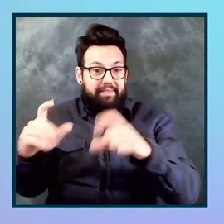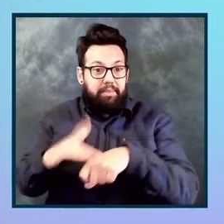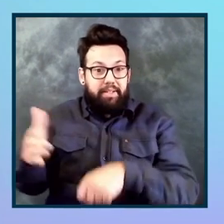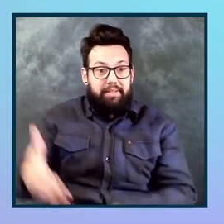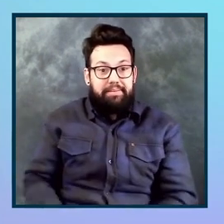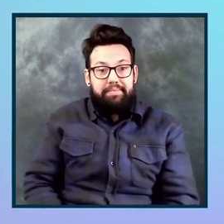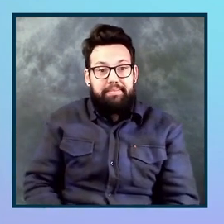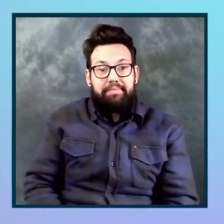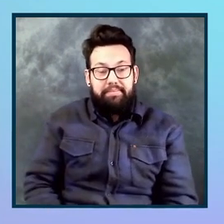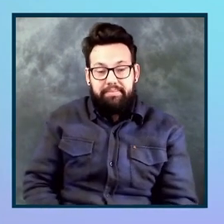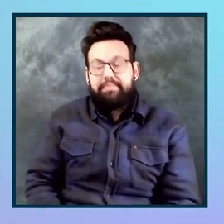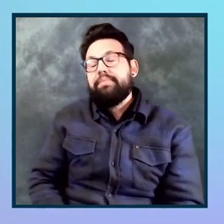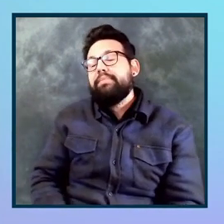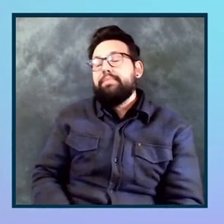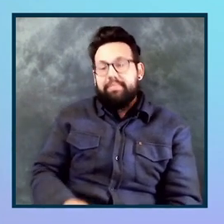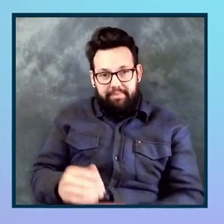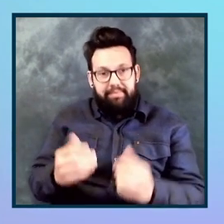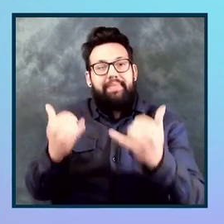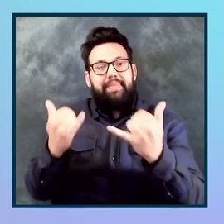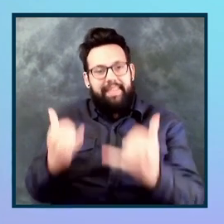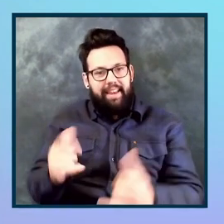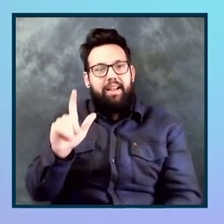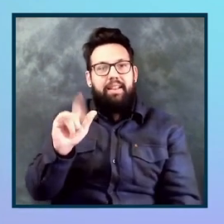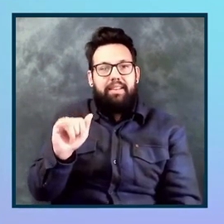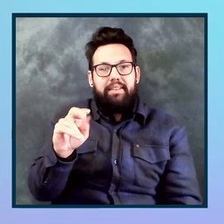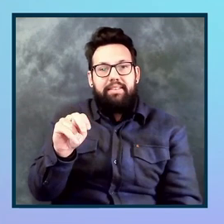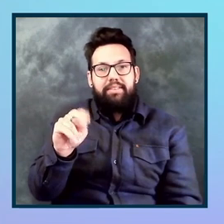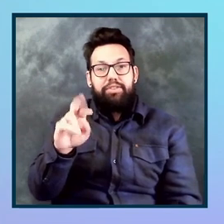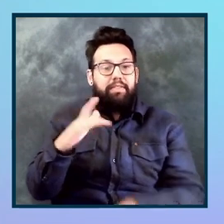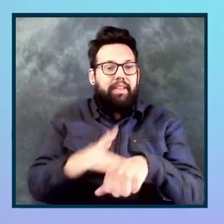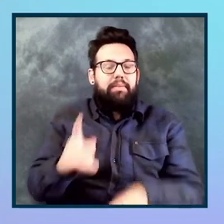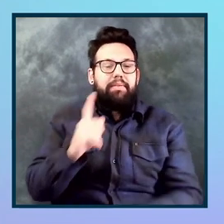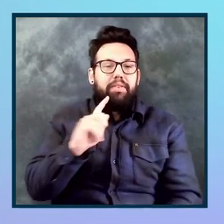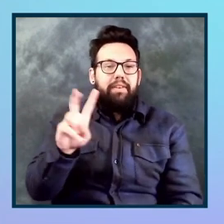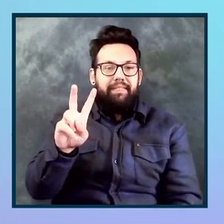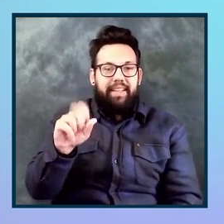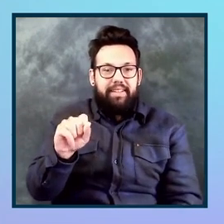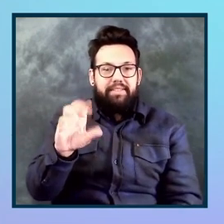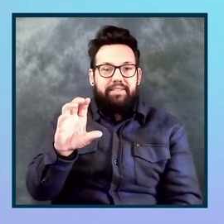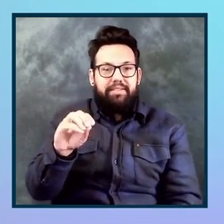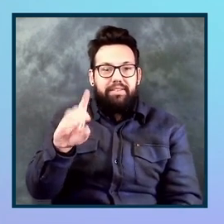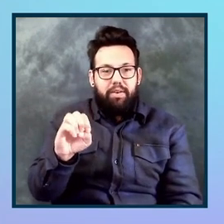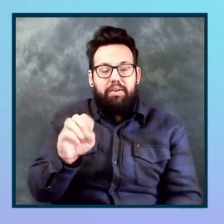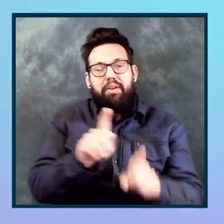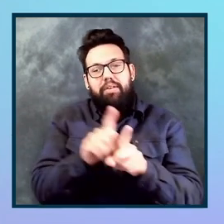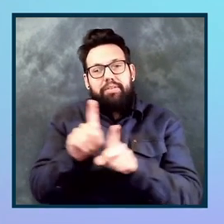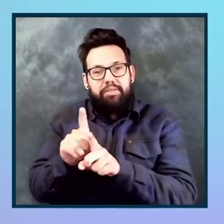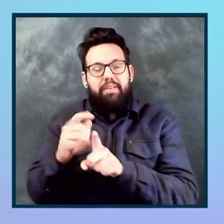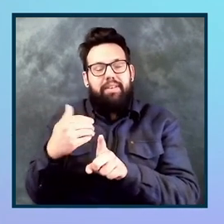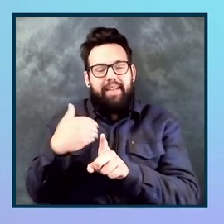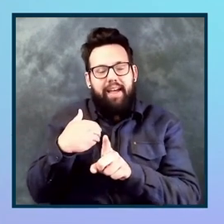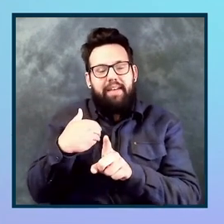right now the linter is available for BS code. do have IntelliJ, um, that is planned